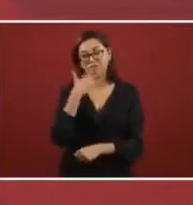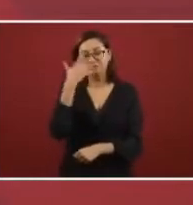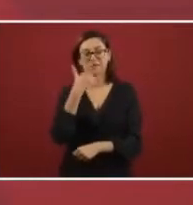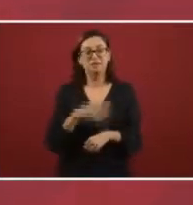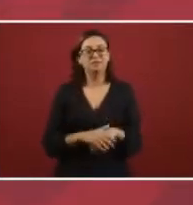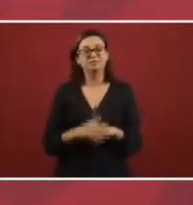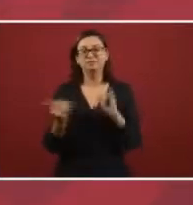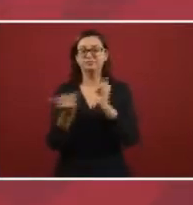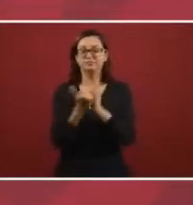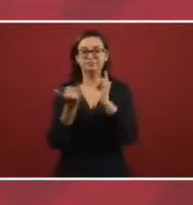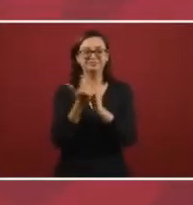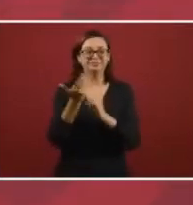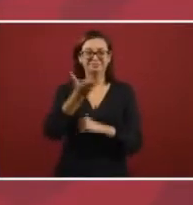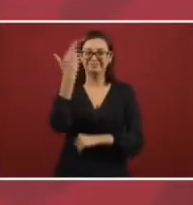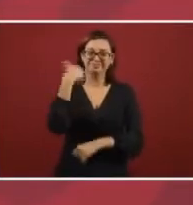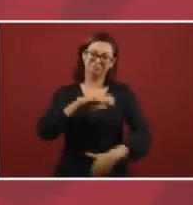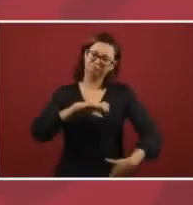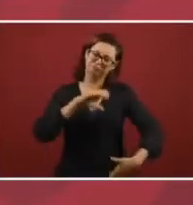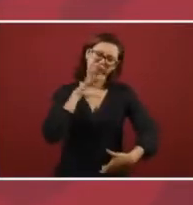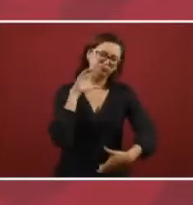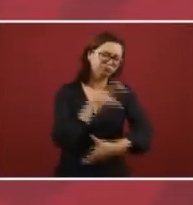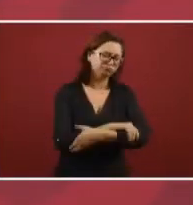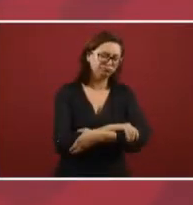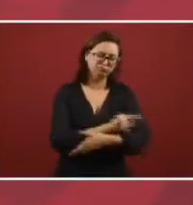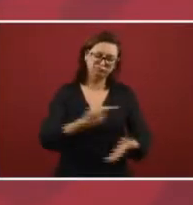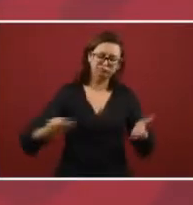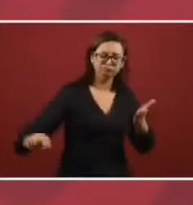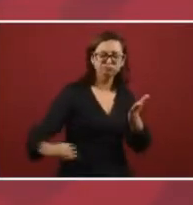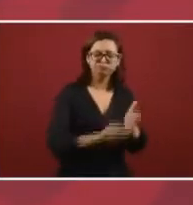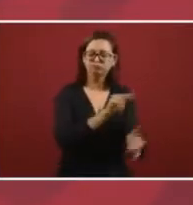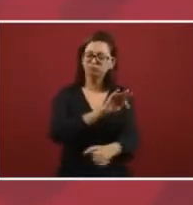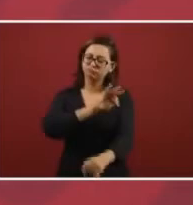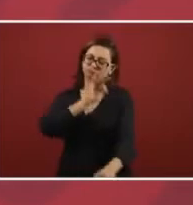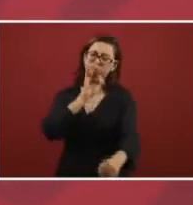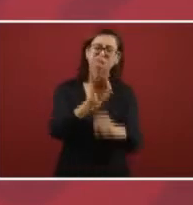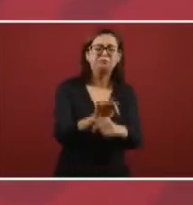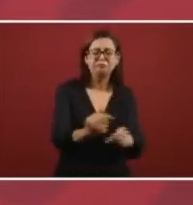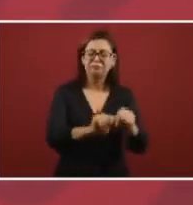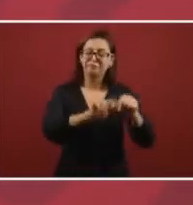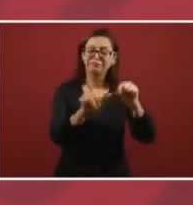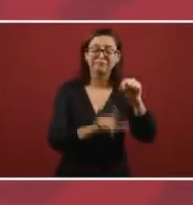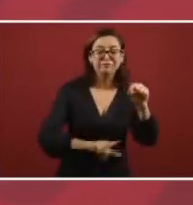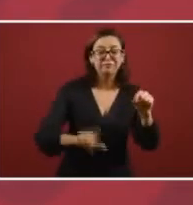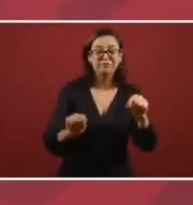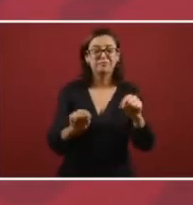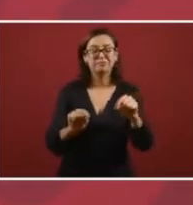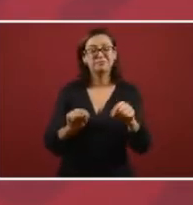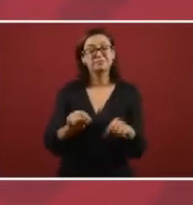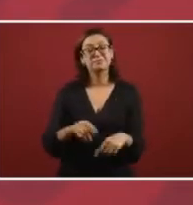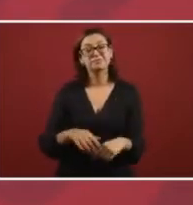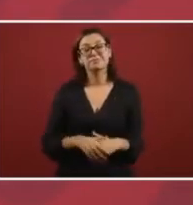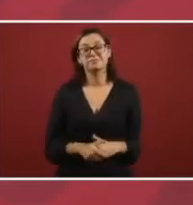lot of the pact that they've signed, a pact for Mexico.